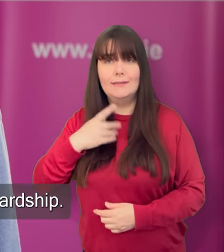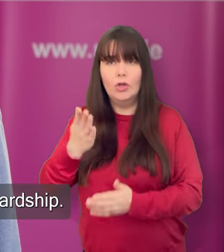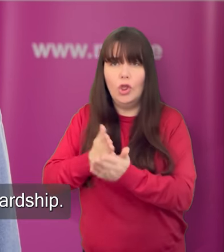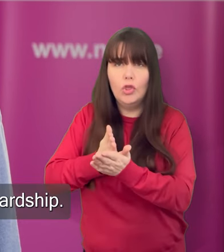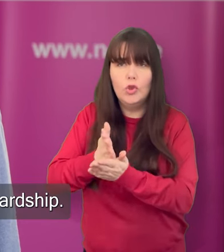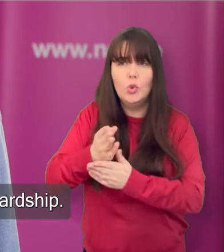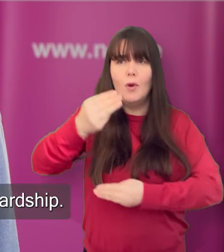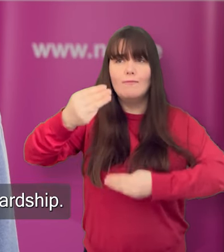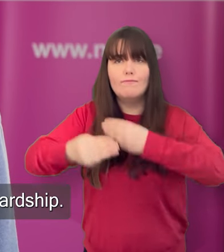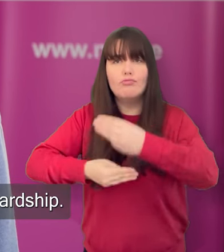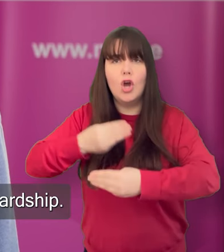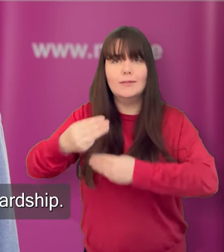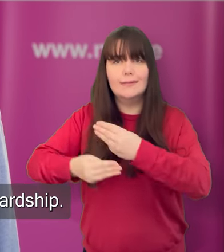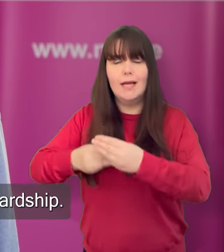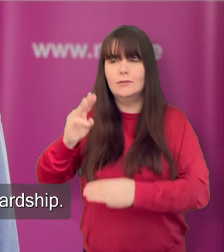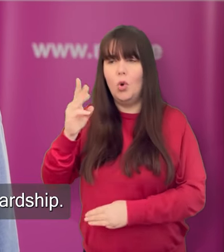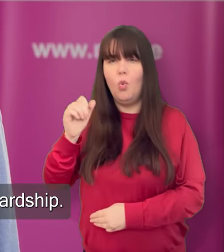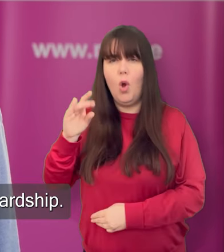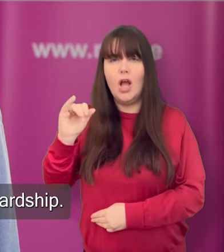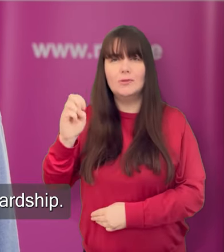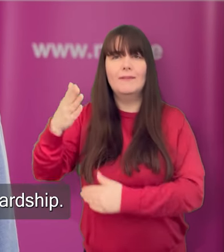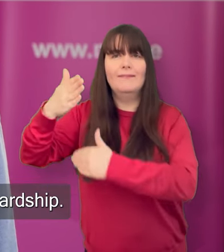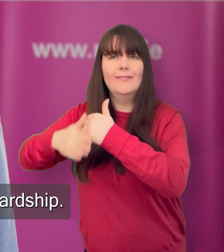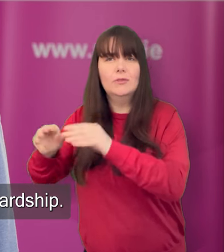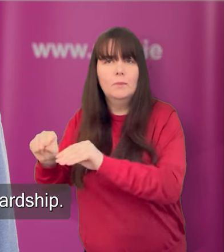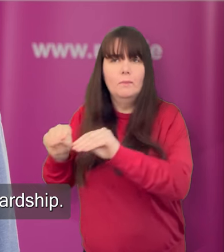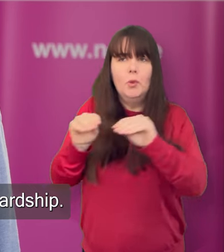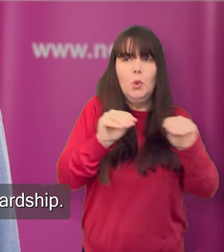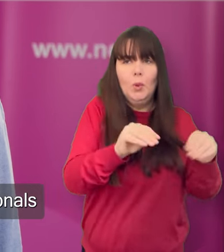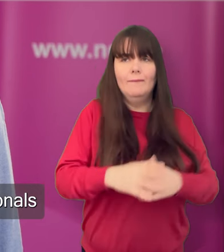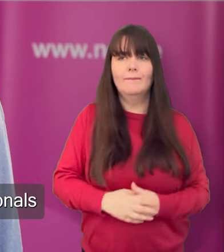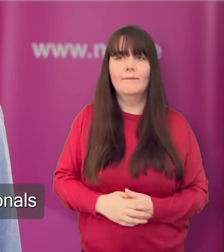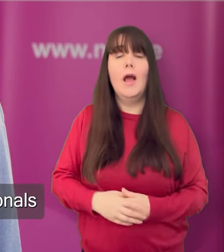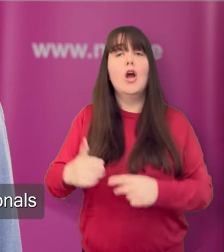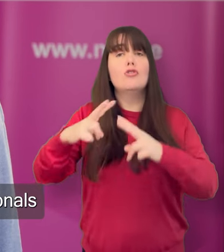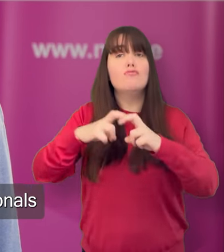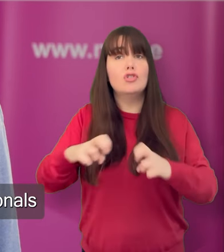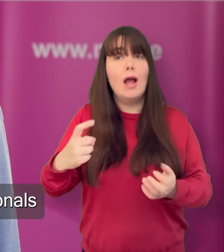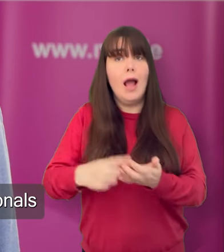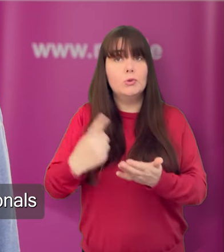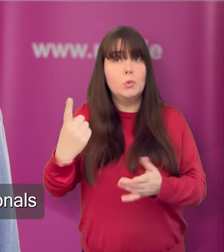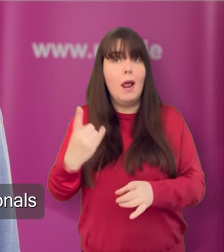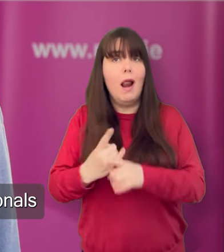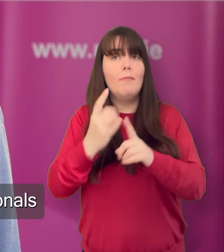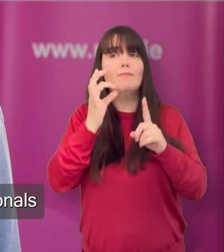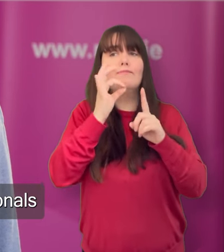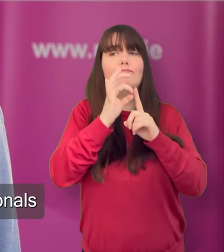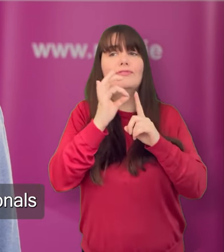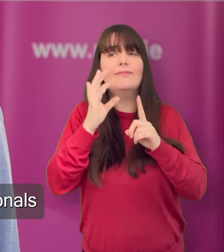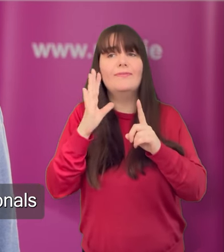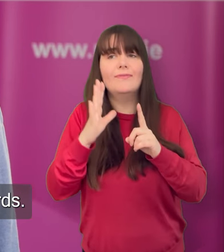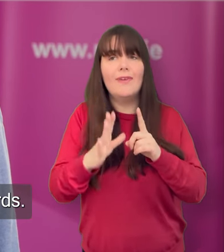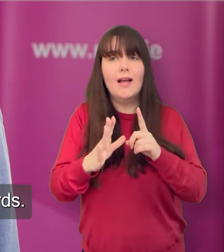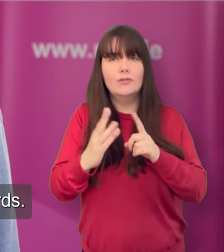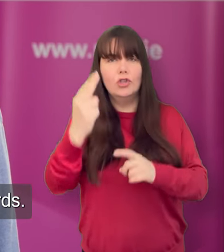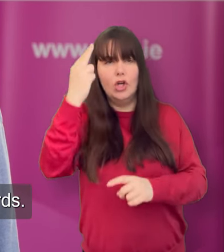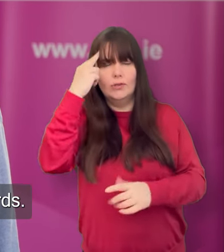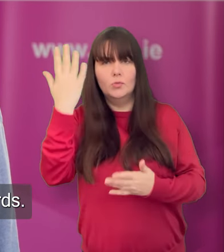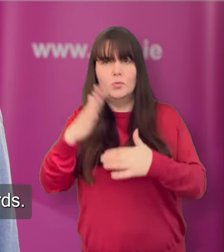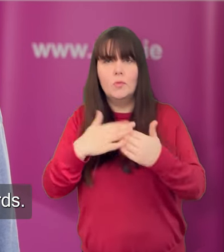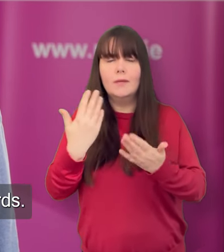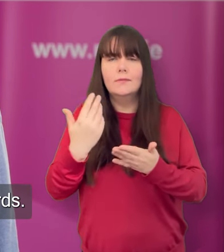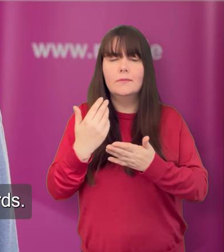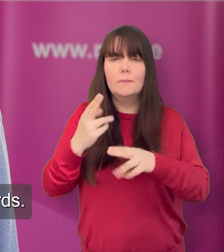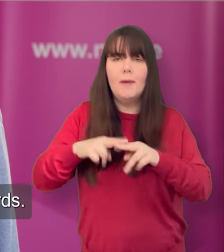as they go through the process of exit wardship. Their research should also help professionals to better